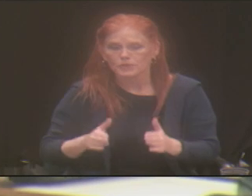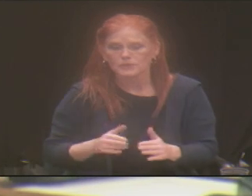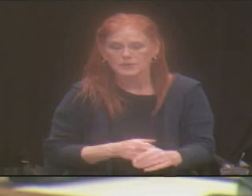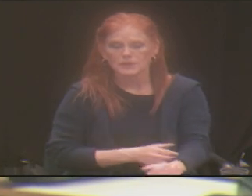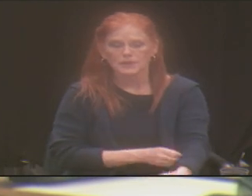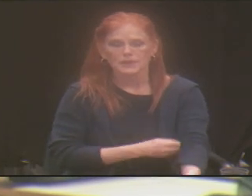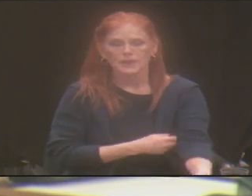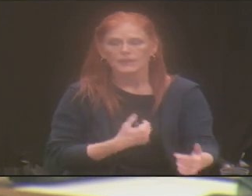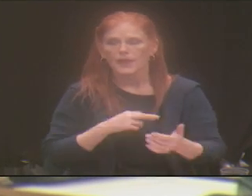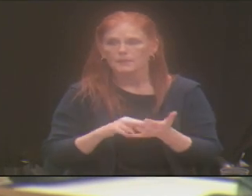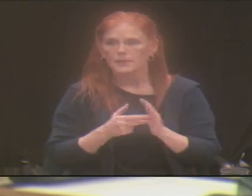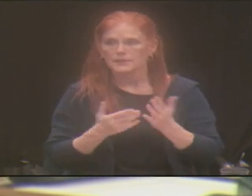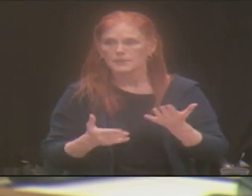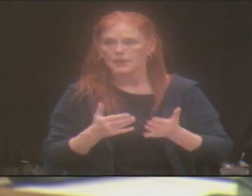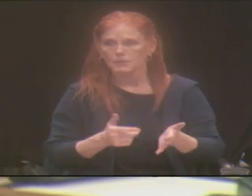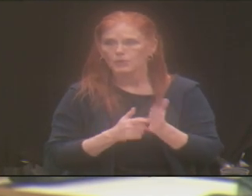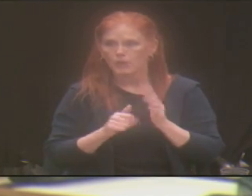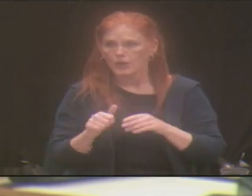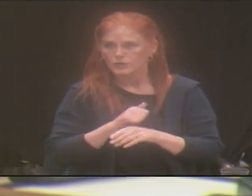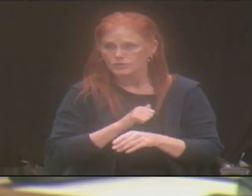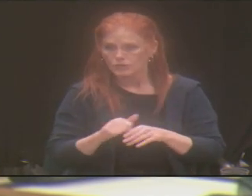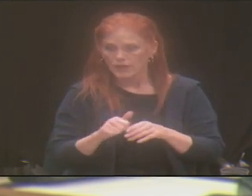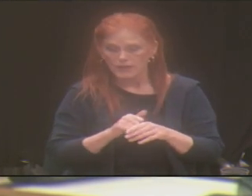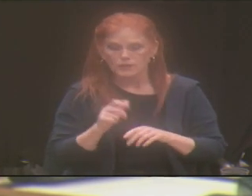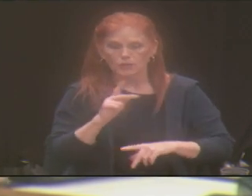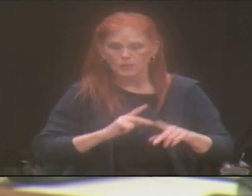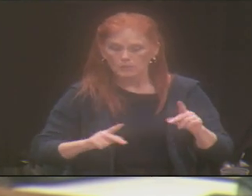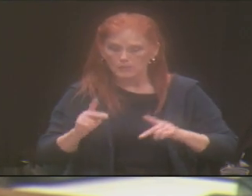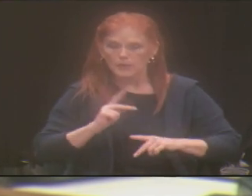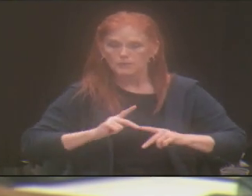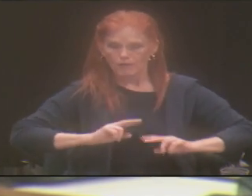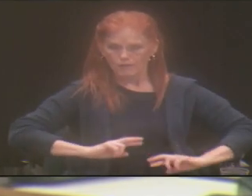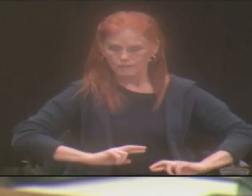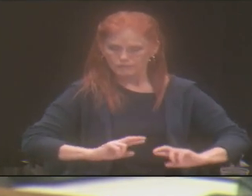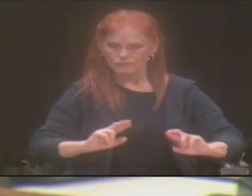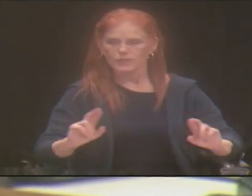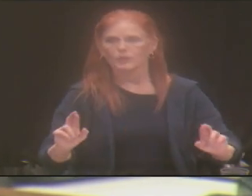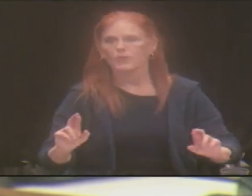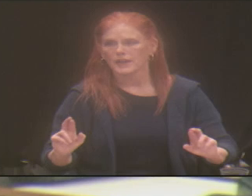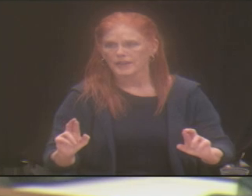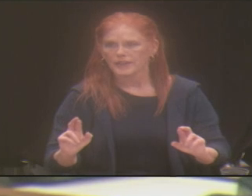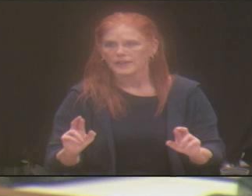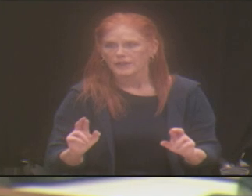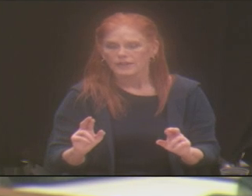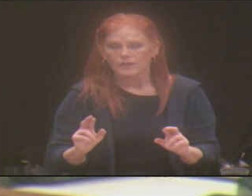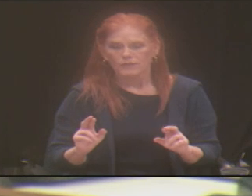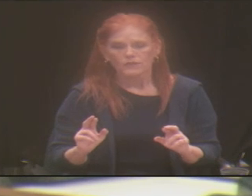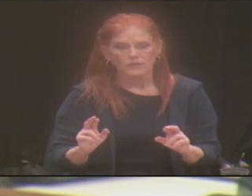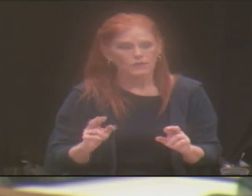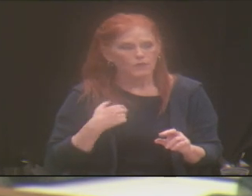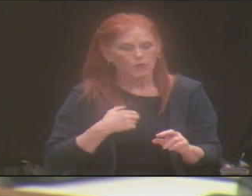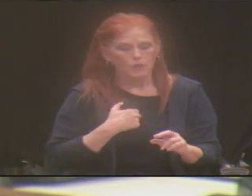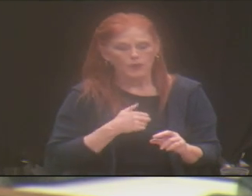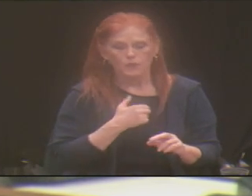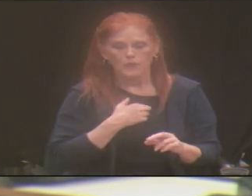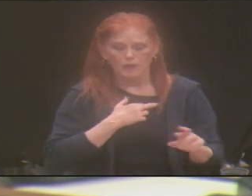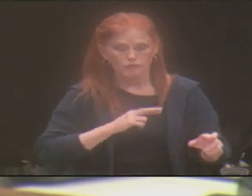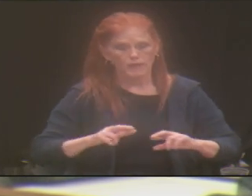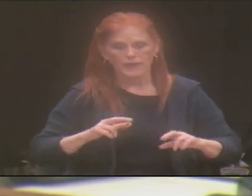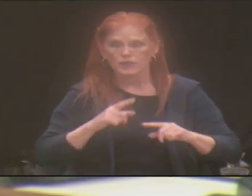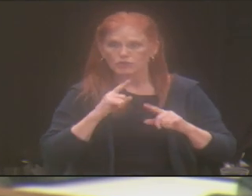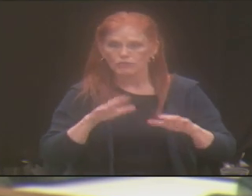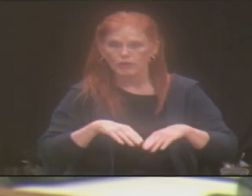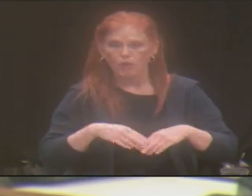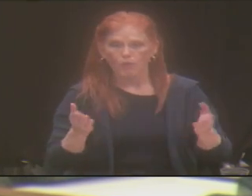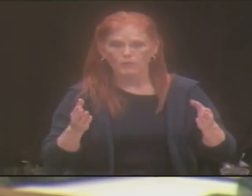of training in order to get people ready for what we are throwing open the doors to do. And then the last